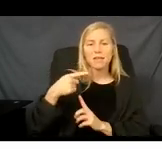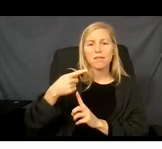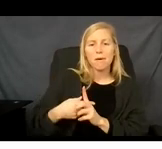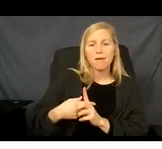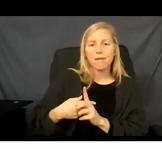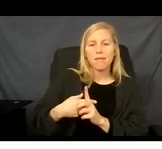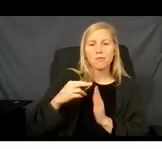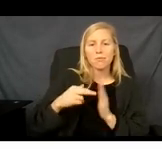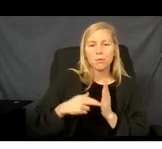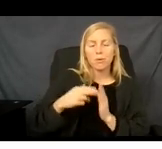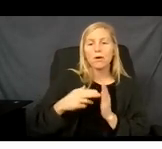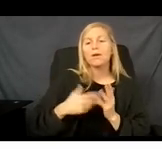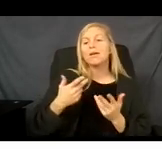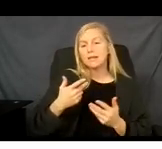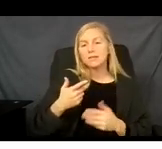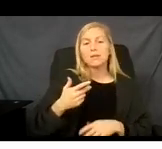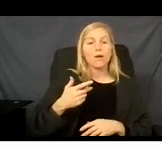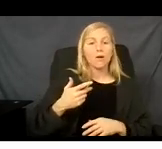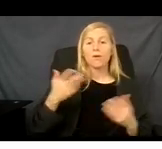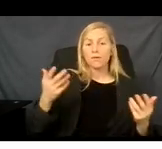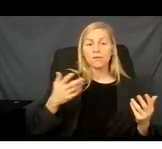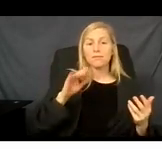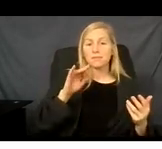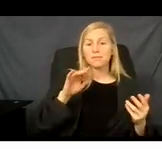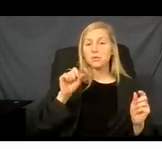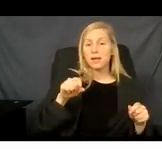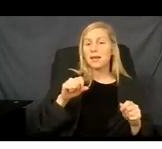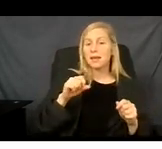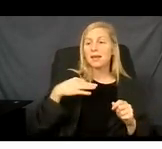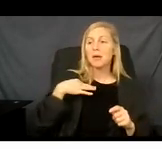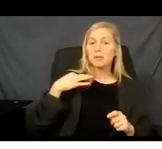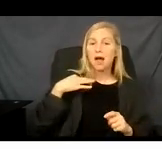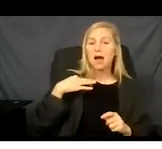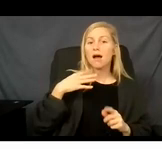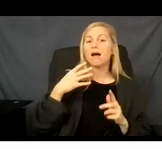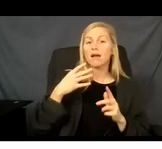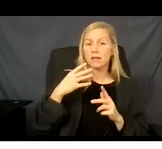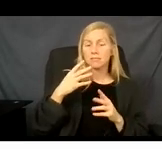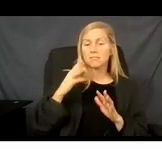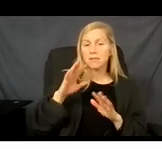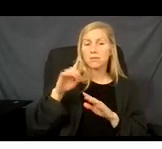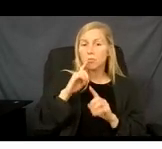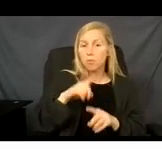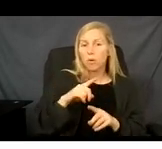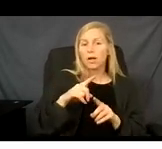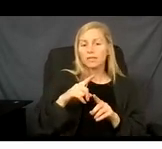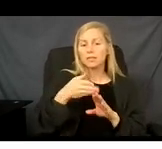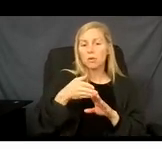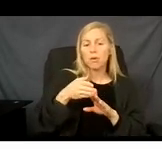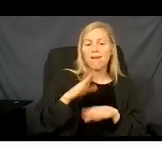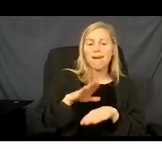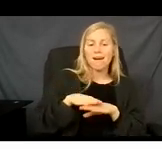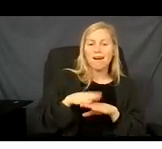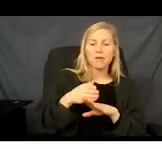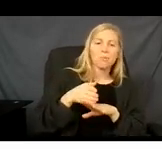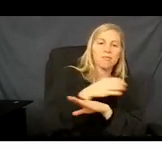newborn a favor, add the child's information to your application within 60 days of birth. And that would also help you to